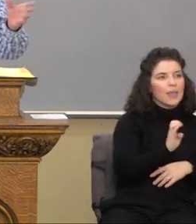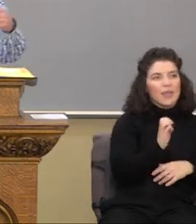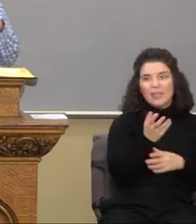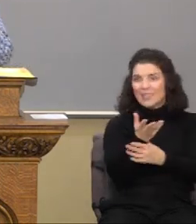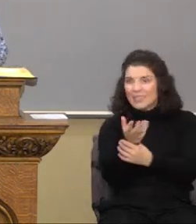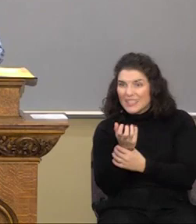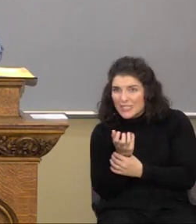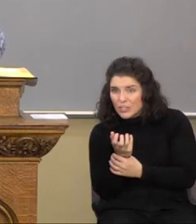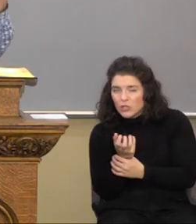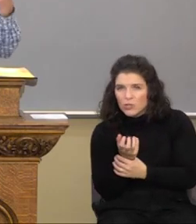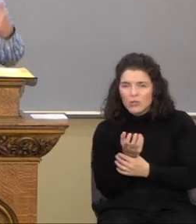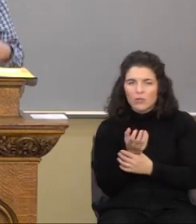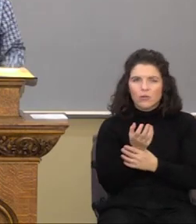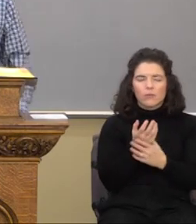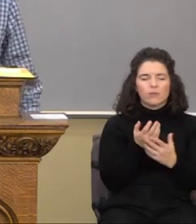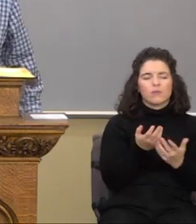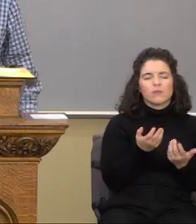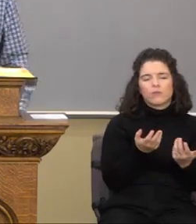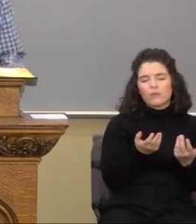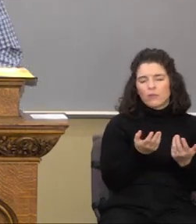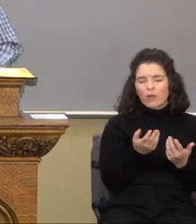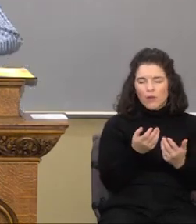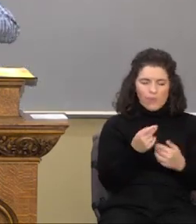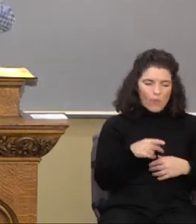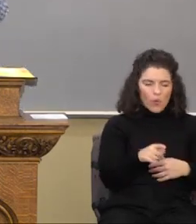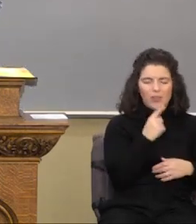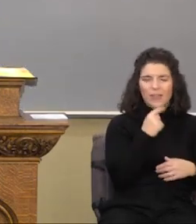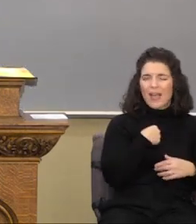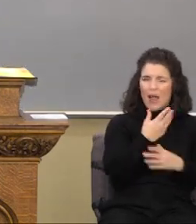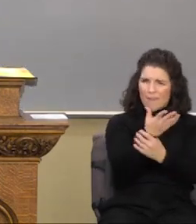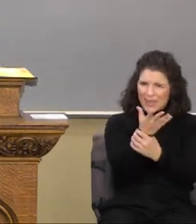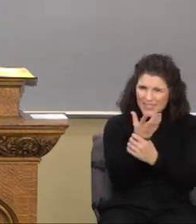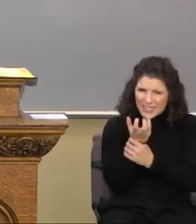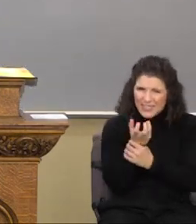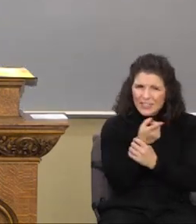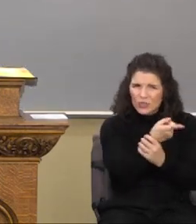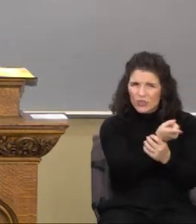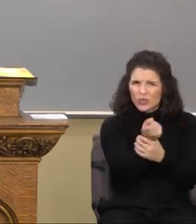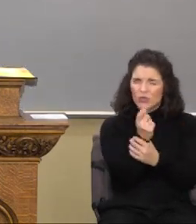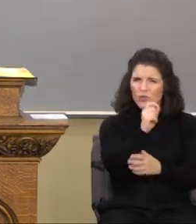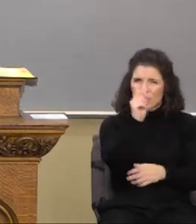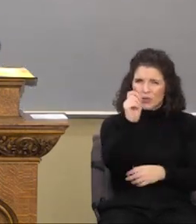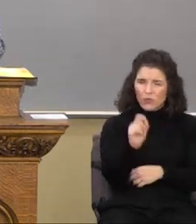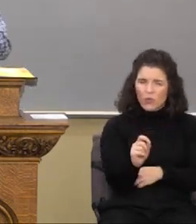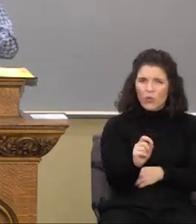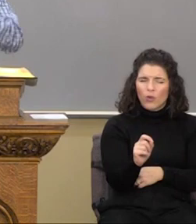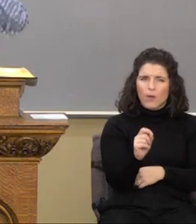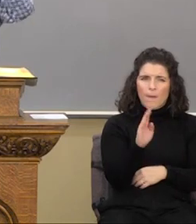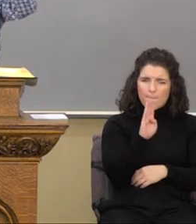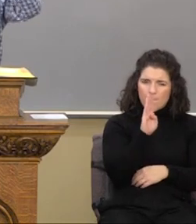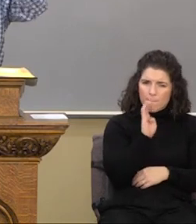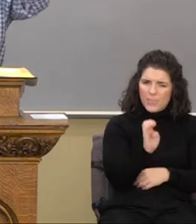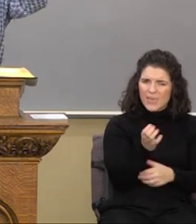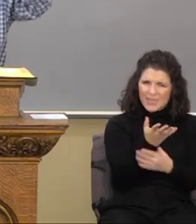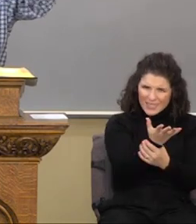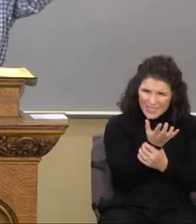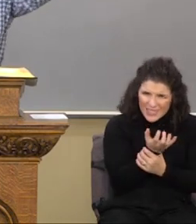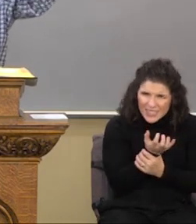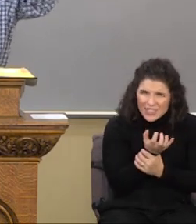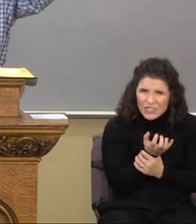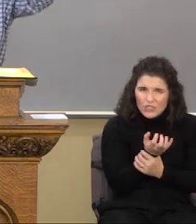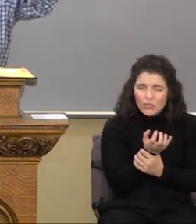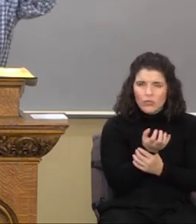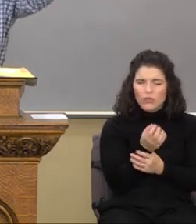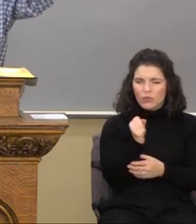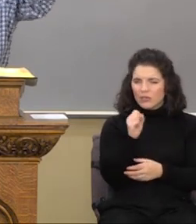You know, Paul, for example, Romans 12, says, I beseech you, therefore. The word beseech, you know what it means